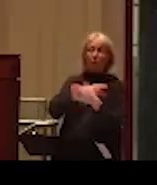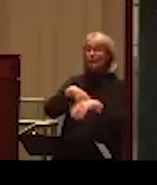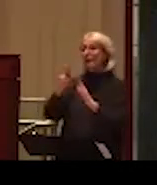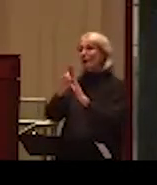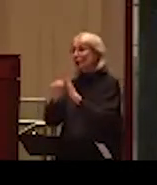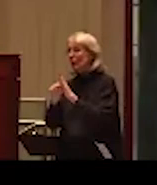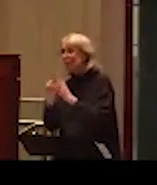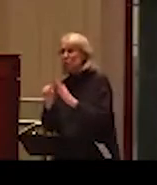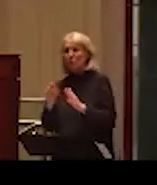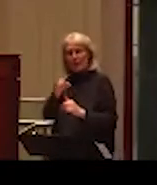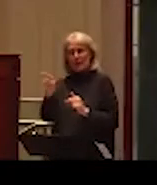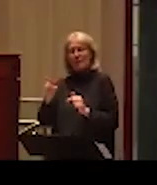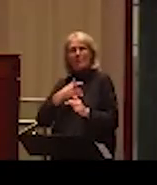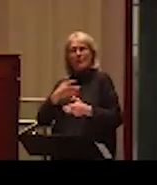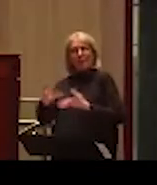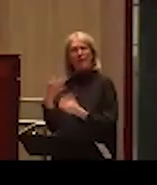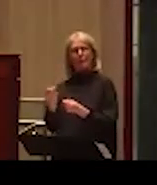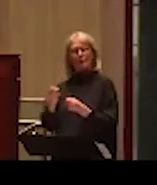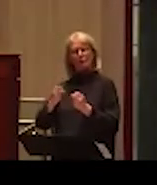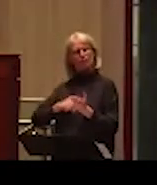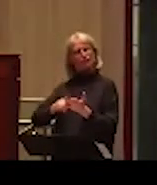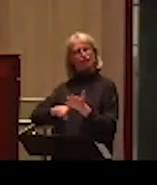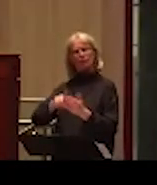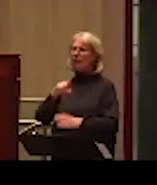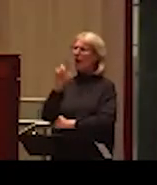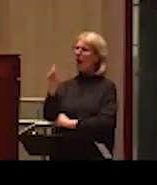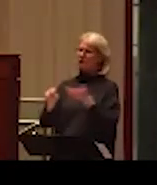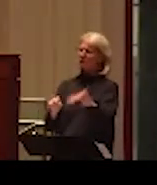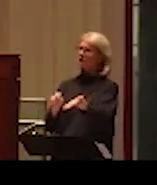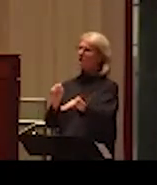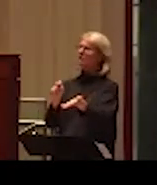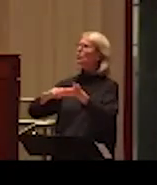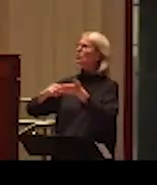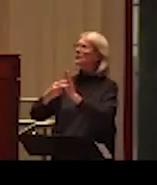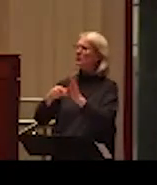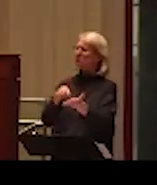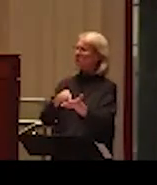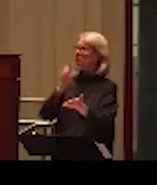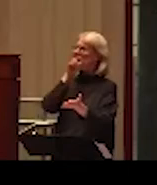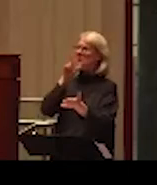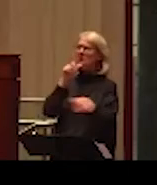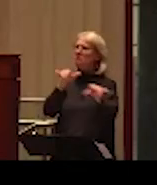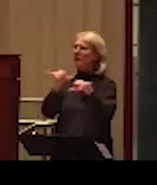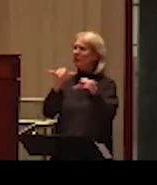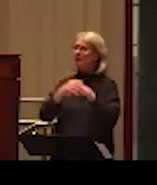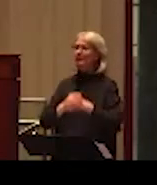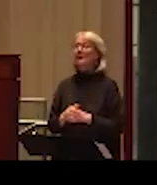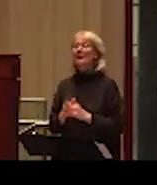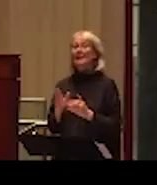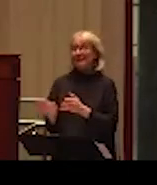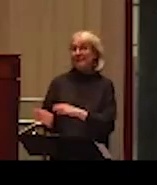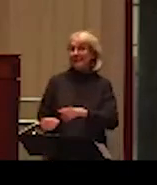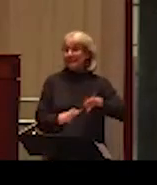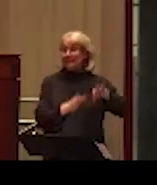these difficult questions. So, and with this, I would like to actually move on to the area of my topic of